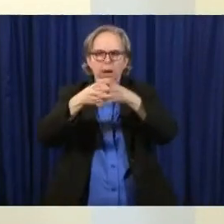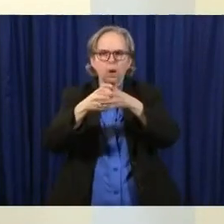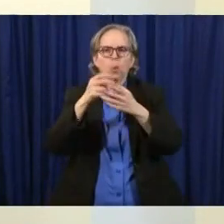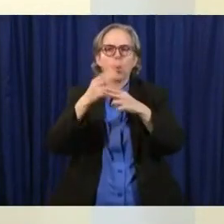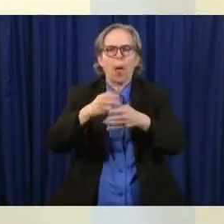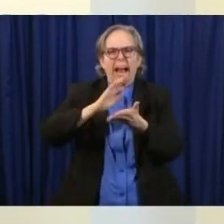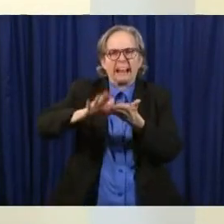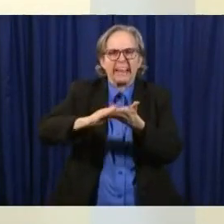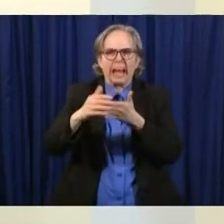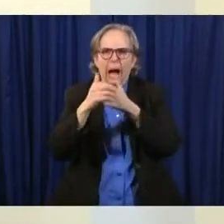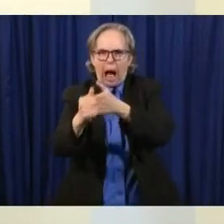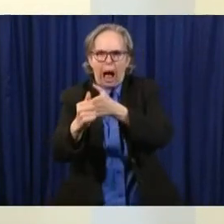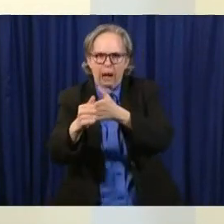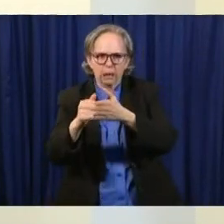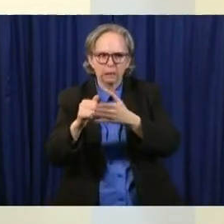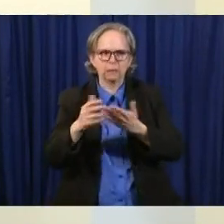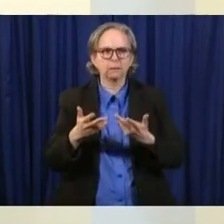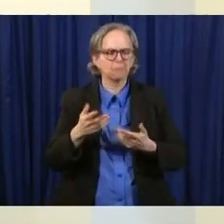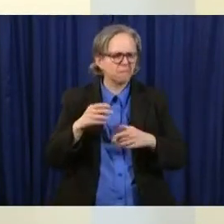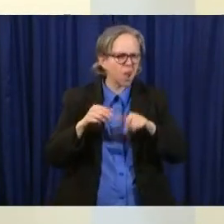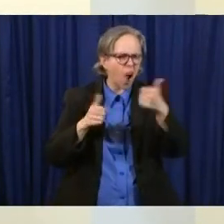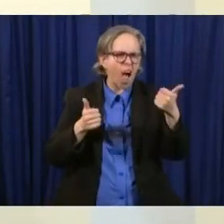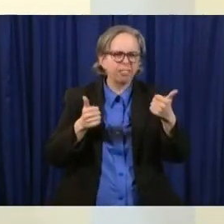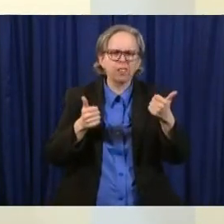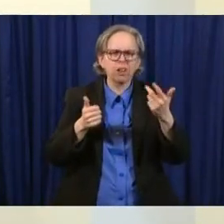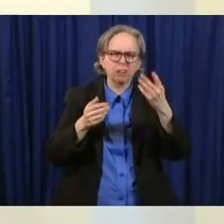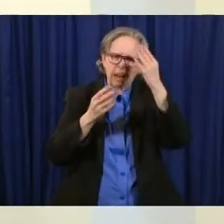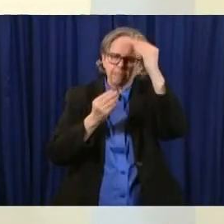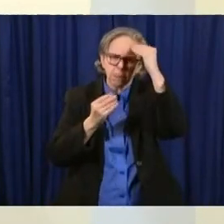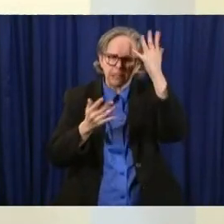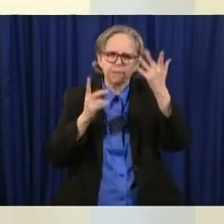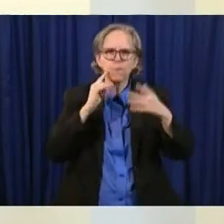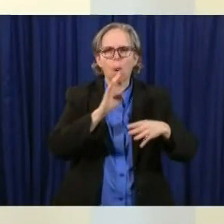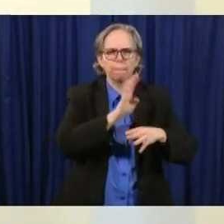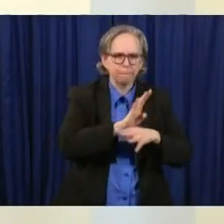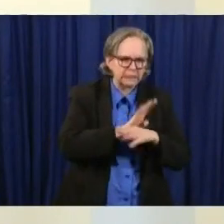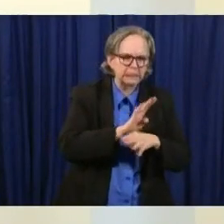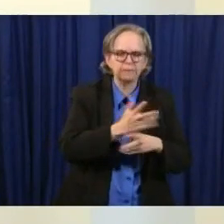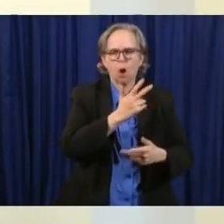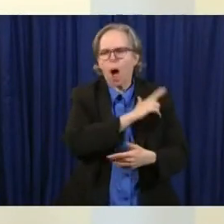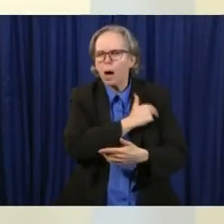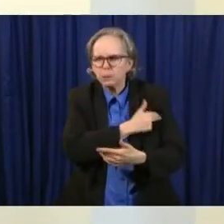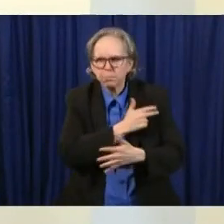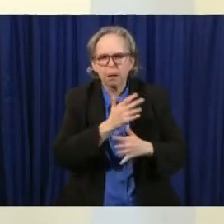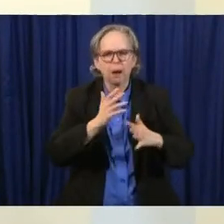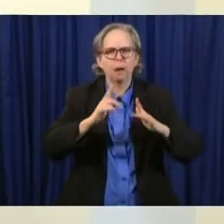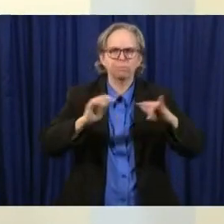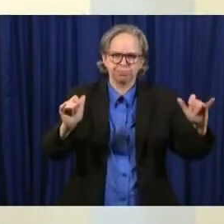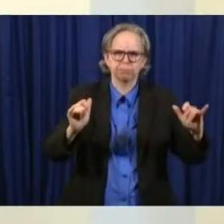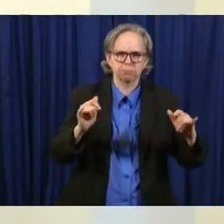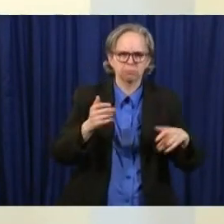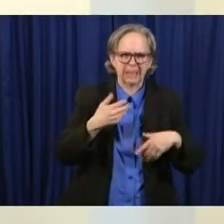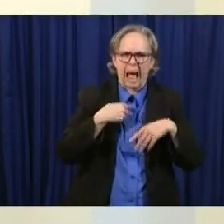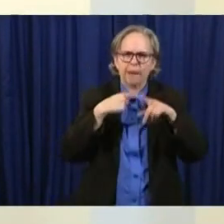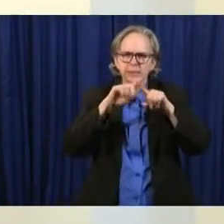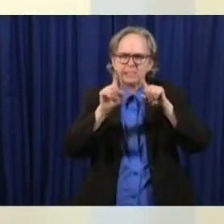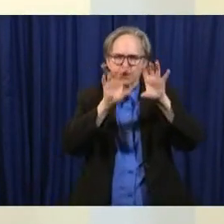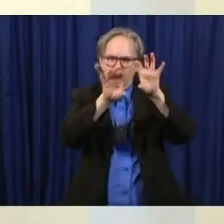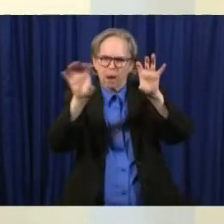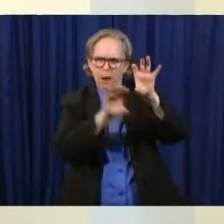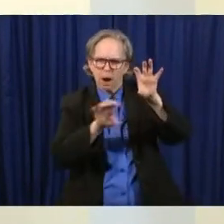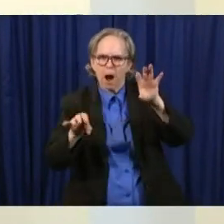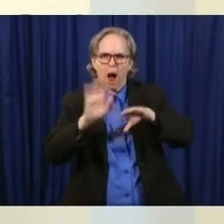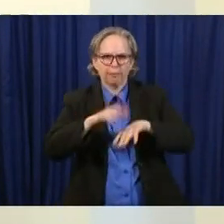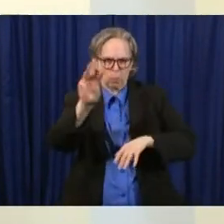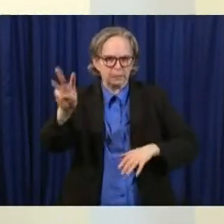of a business or hospital setting there are different things or epa you know um cleaning things once